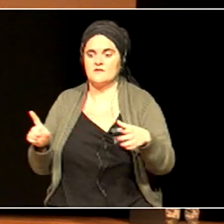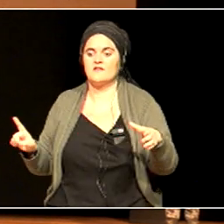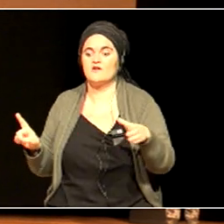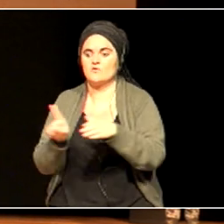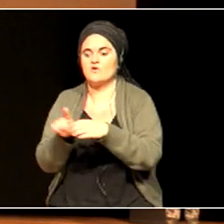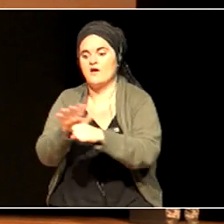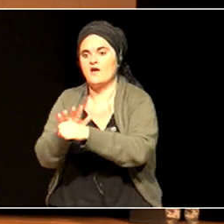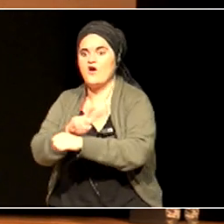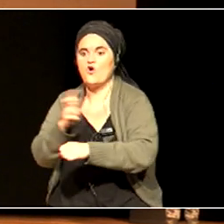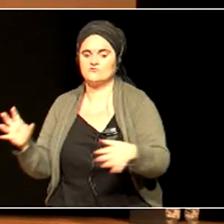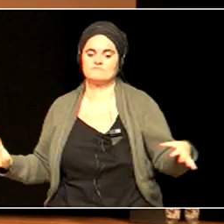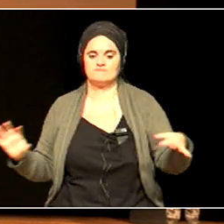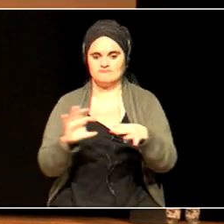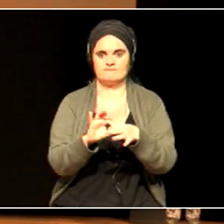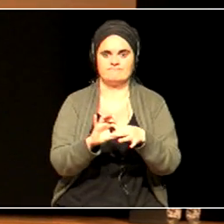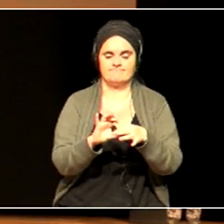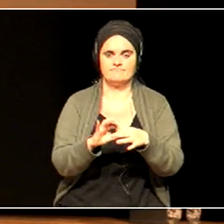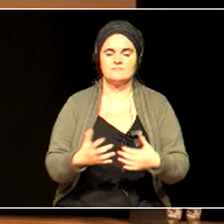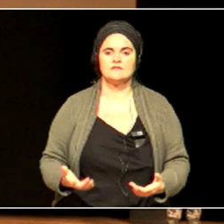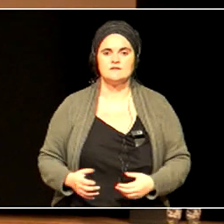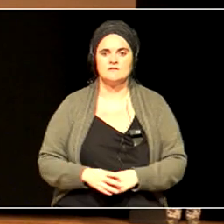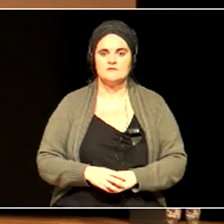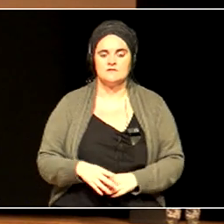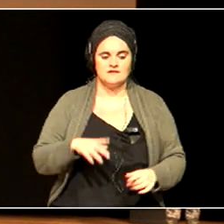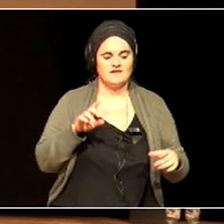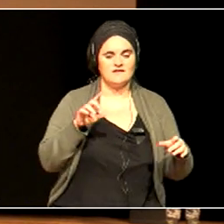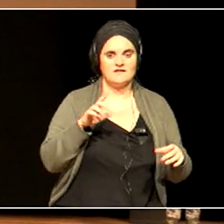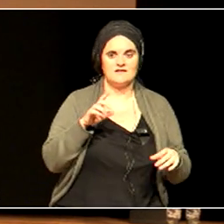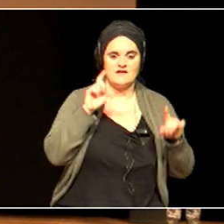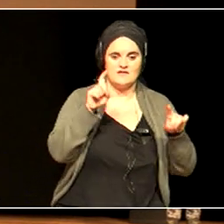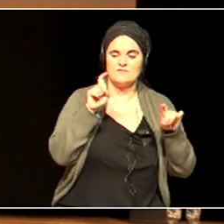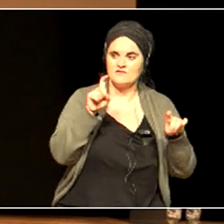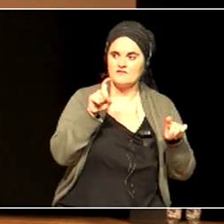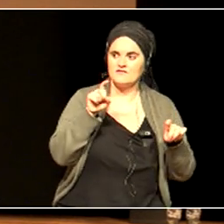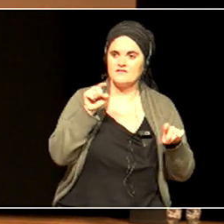How can education respond to the important issues of our time?